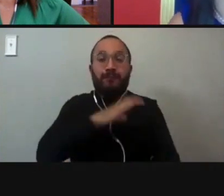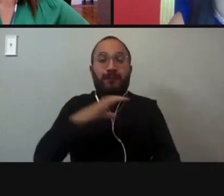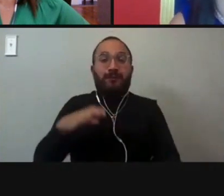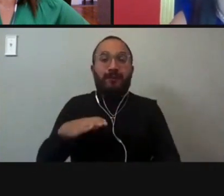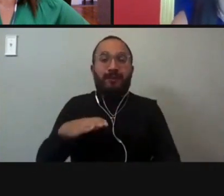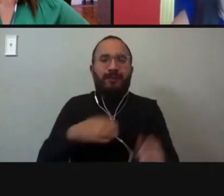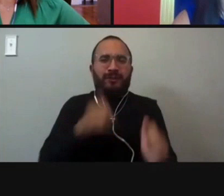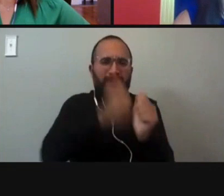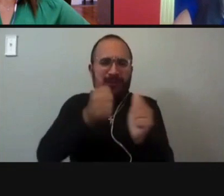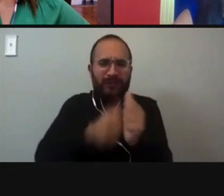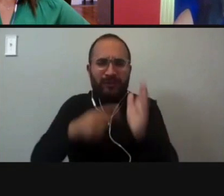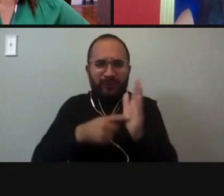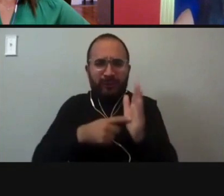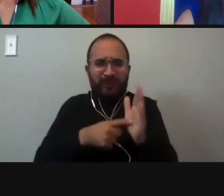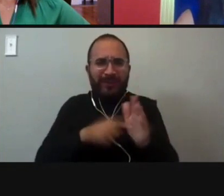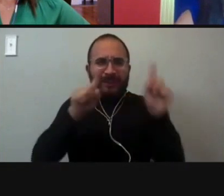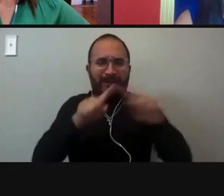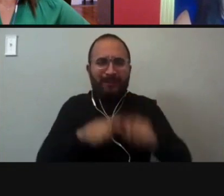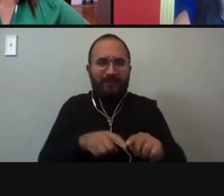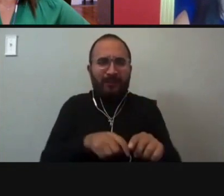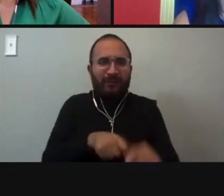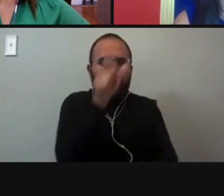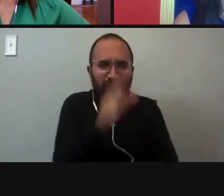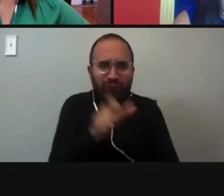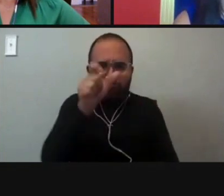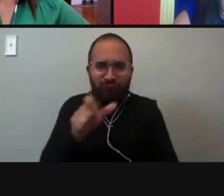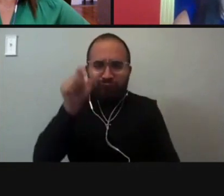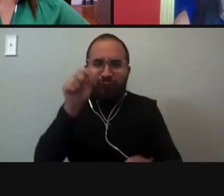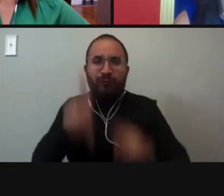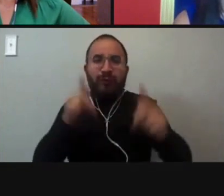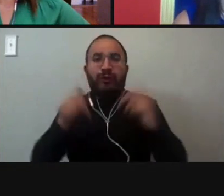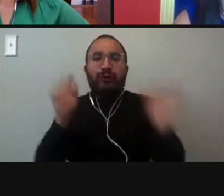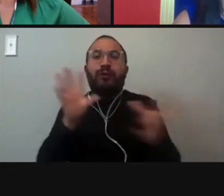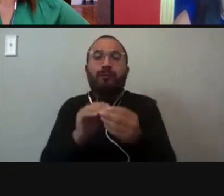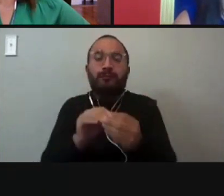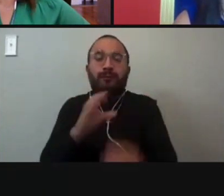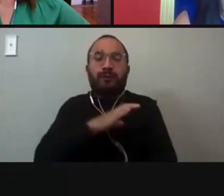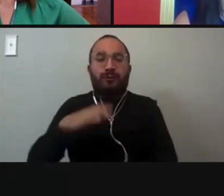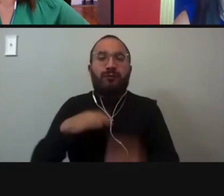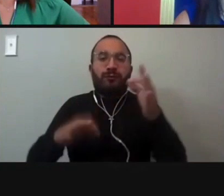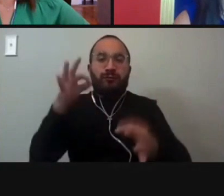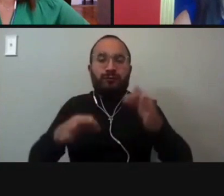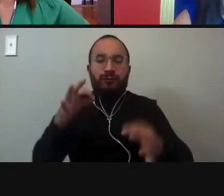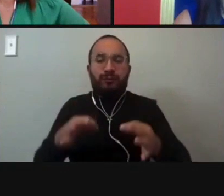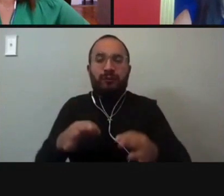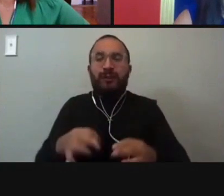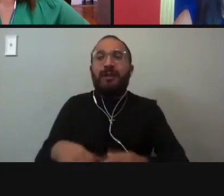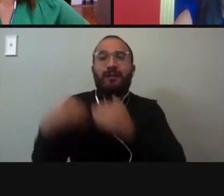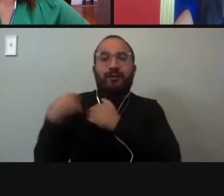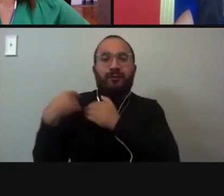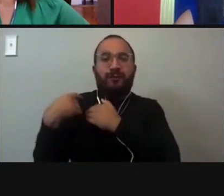a quarter of the population in Bexar County. And the Commissioner's Court is responsible for budgetary decisions,